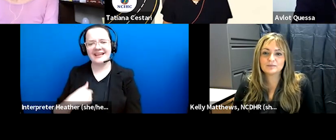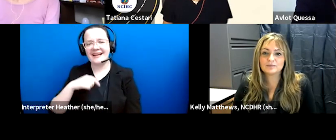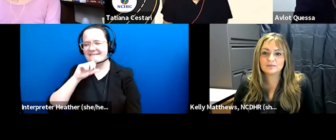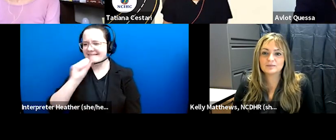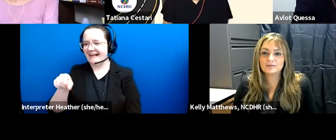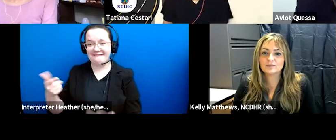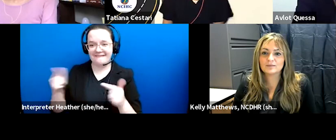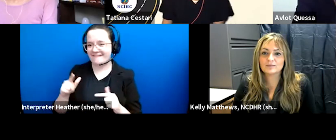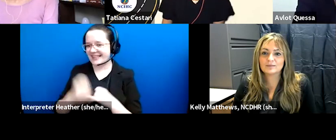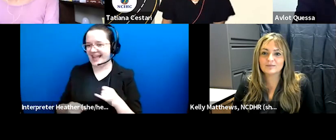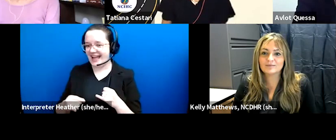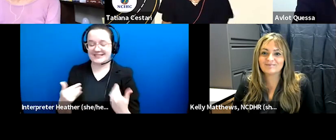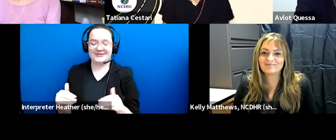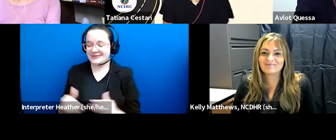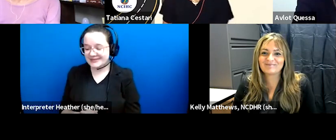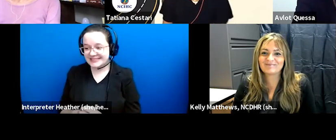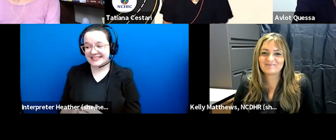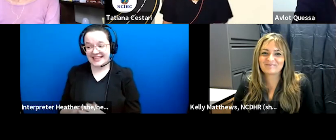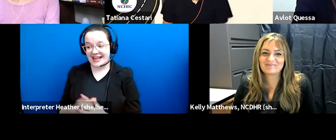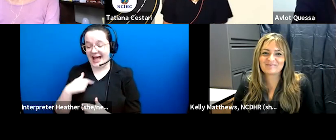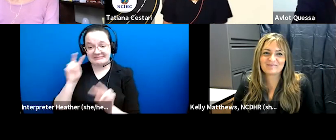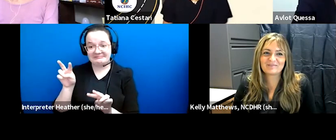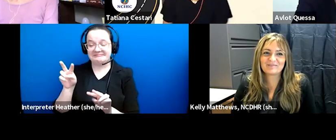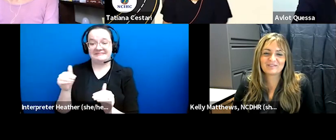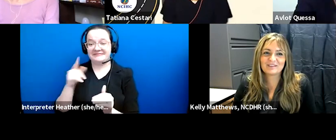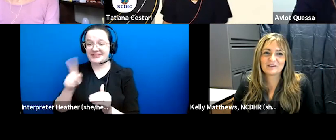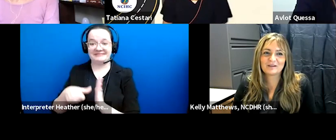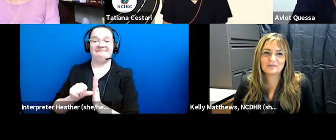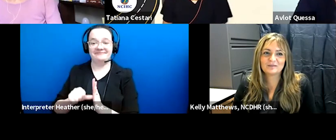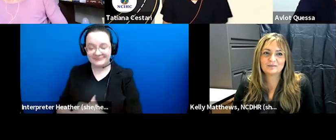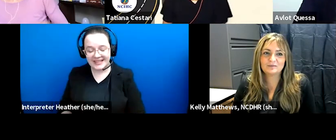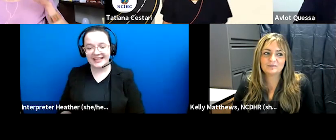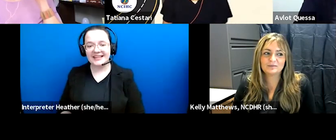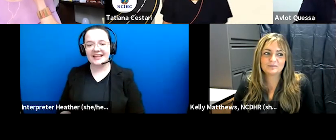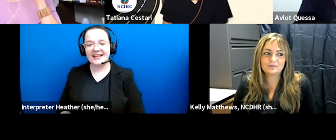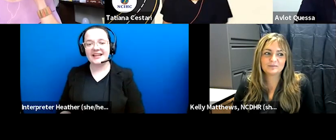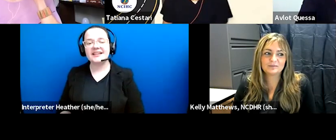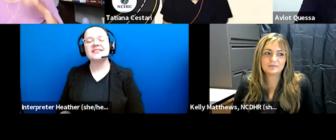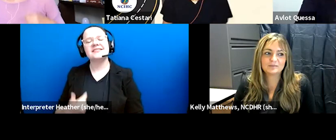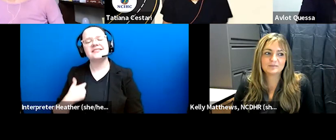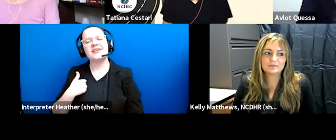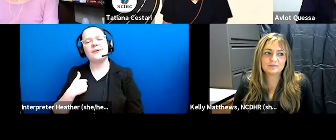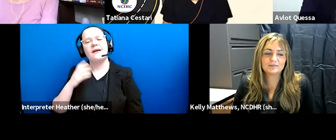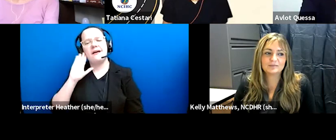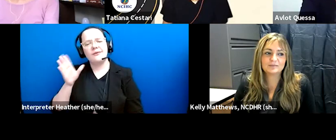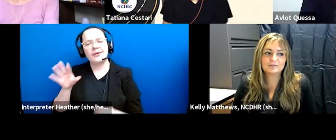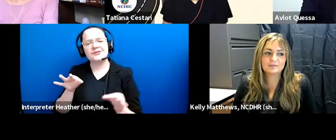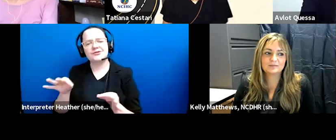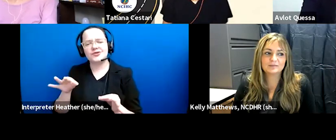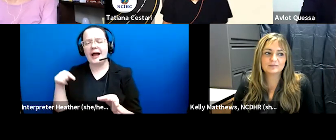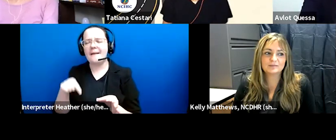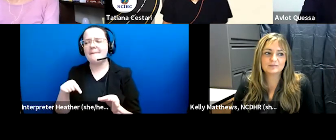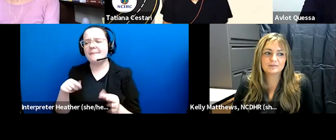last this is really really impressive um what i'm going to describe is a little bit the nature